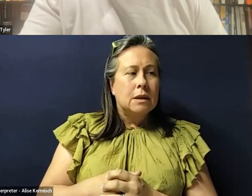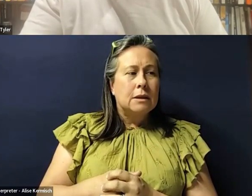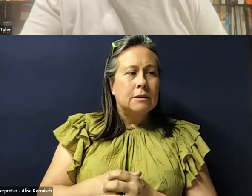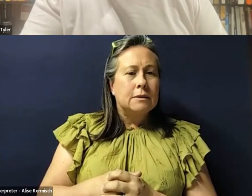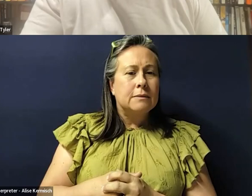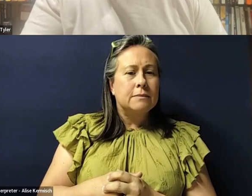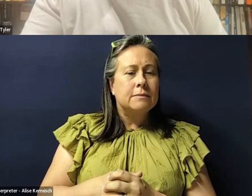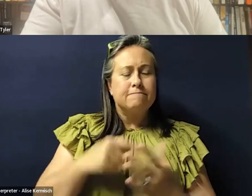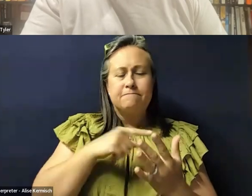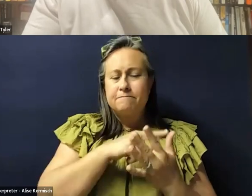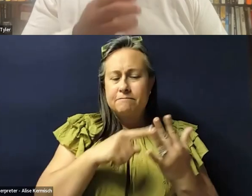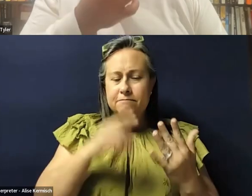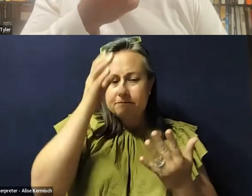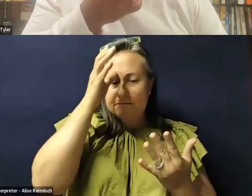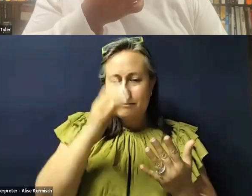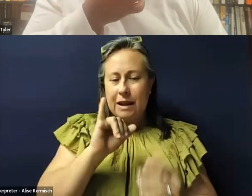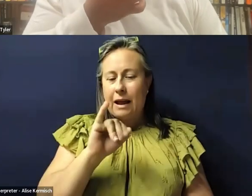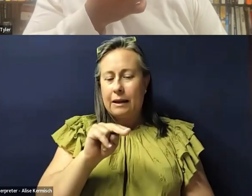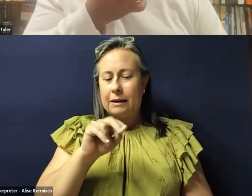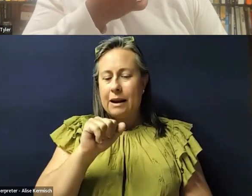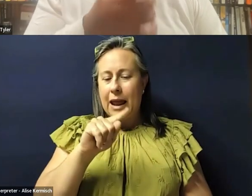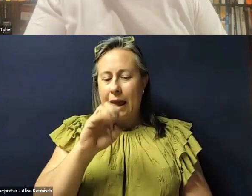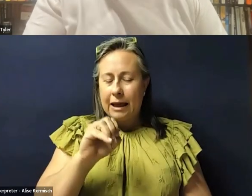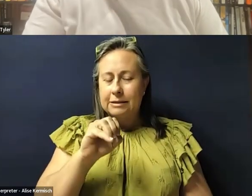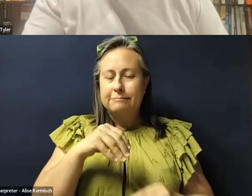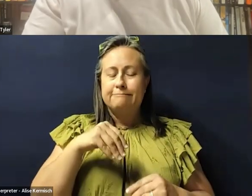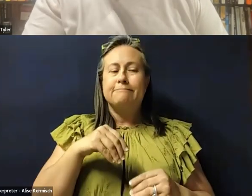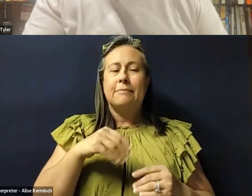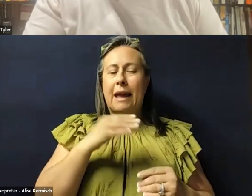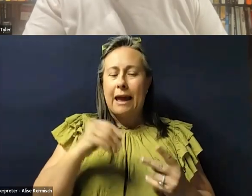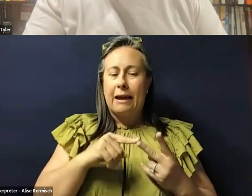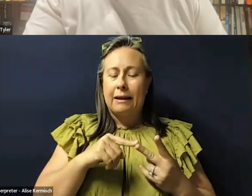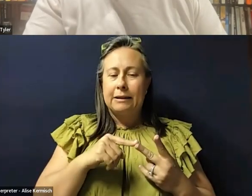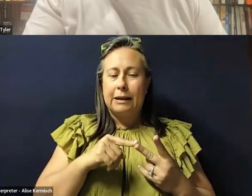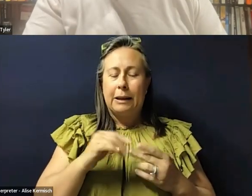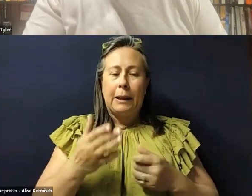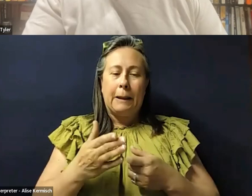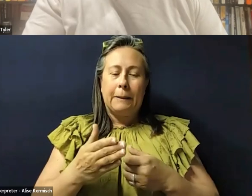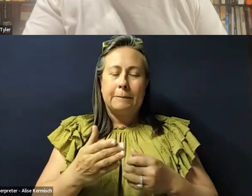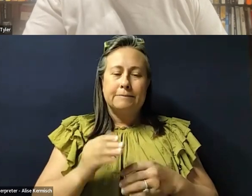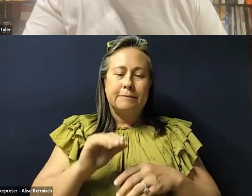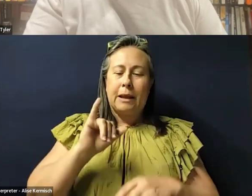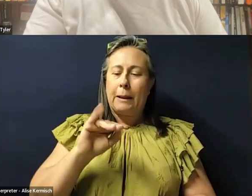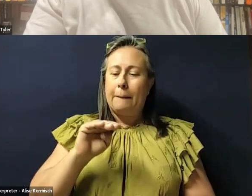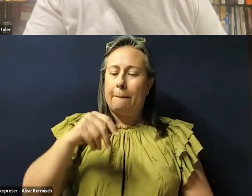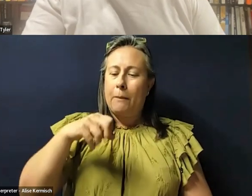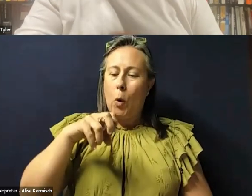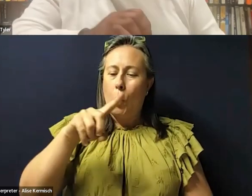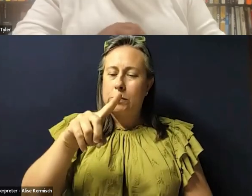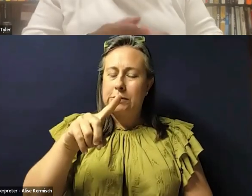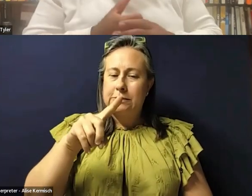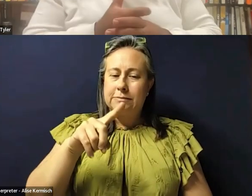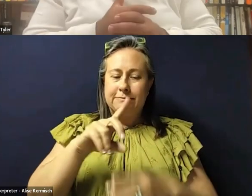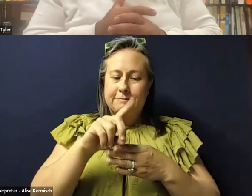concepts of innate and imposed disability that you mentioned earlier are distinct, but the latter is imposed by structural systems.